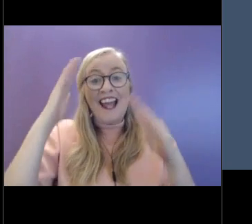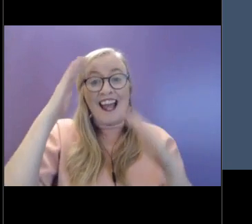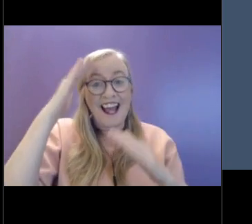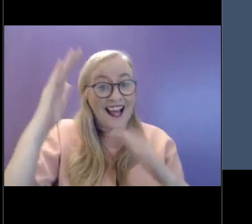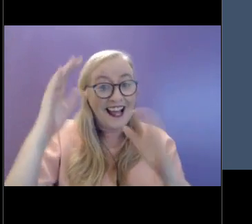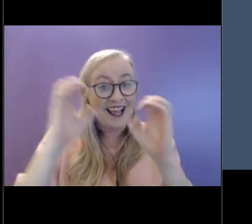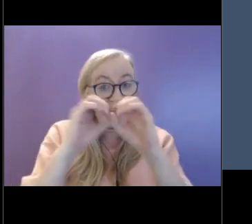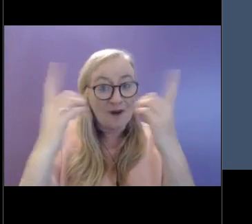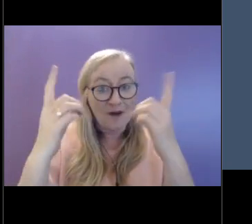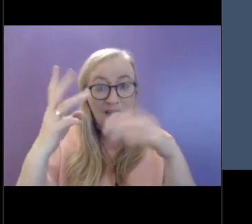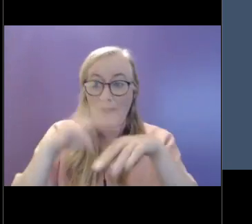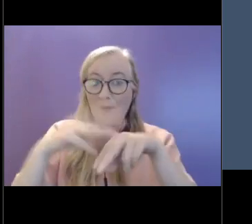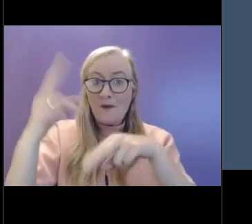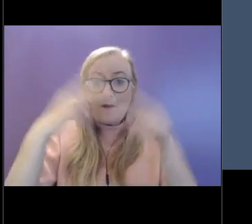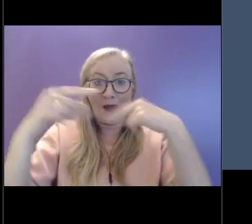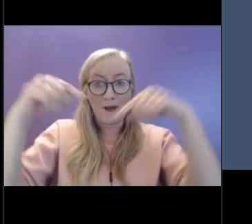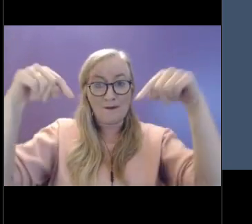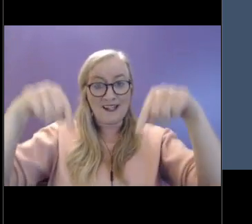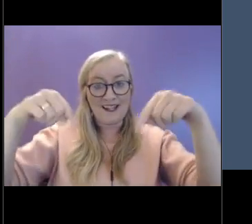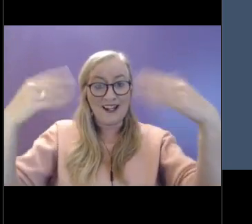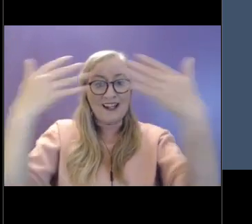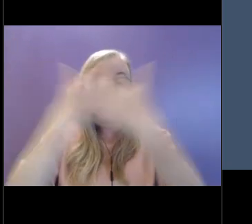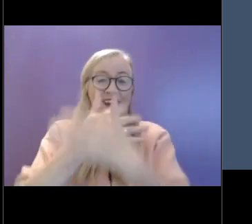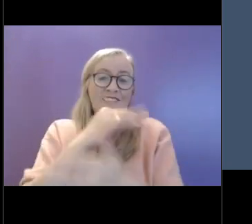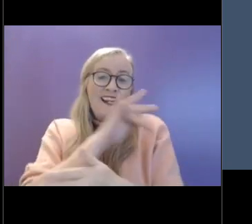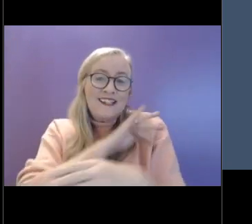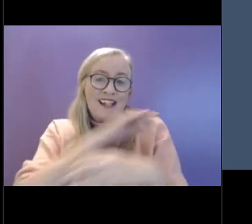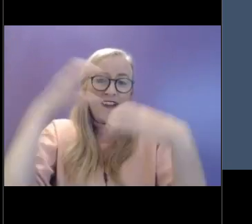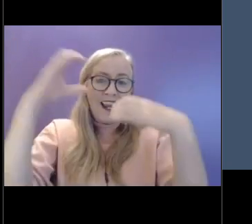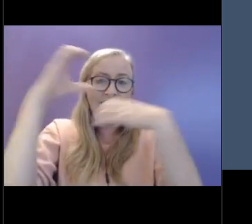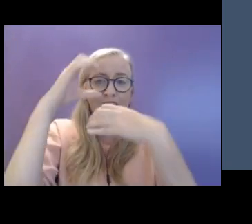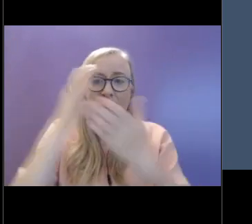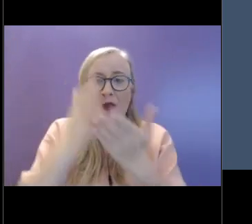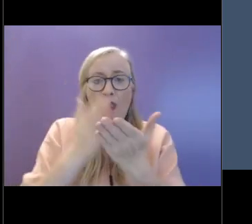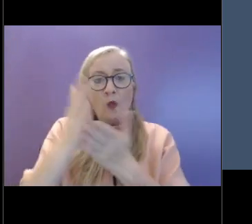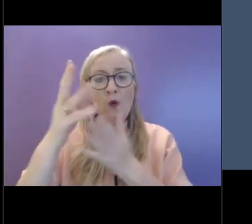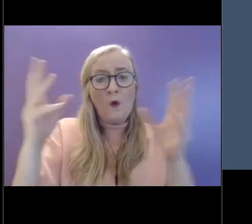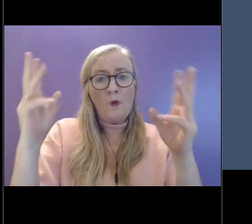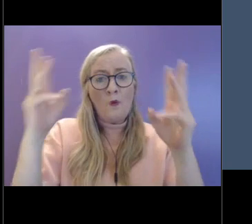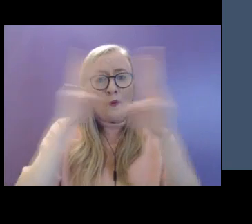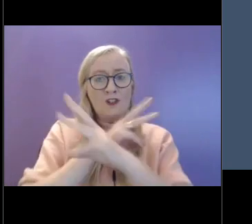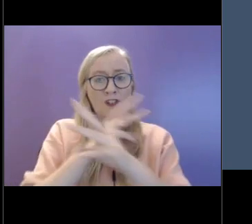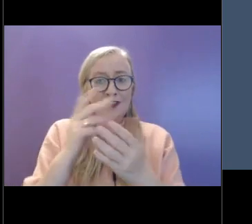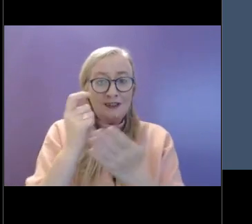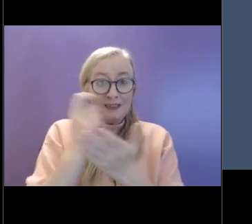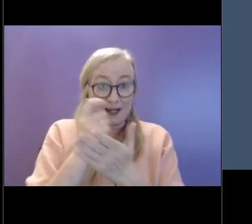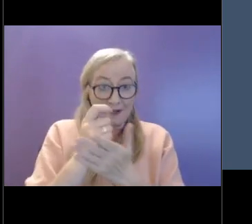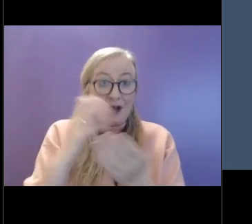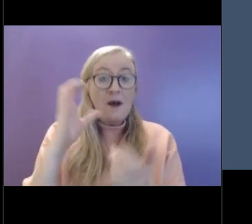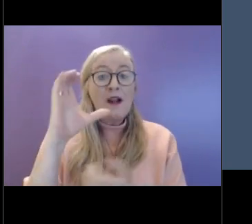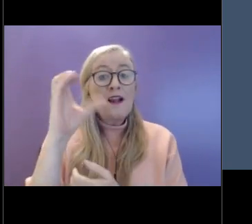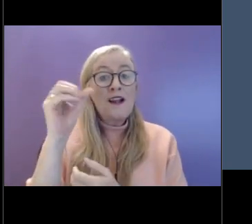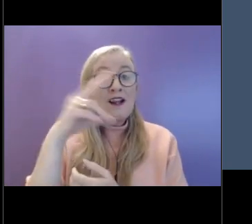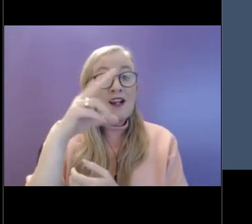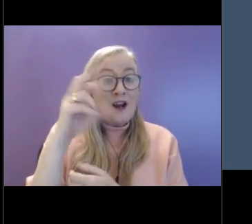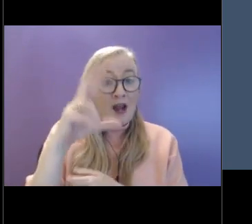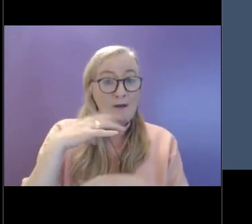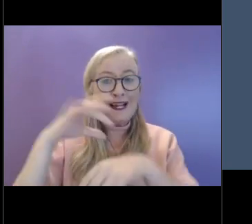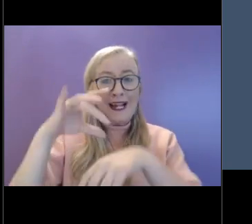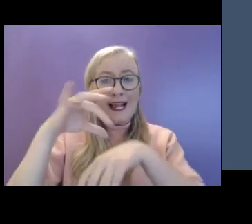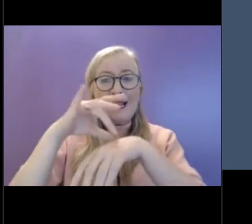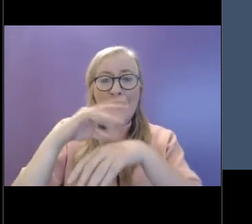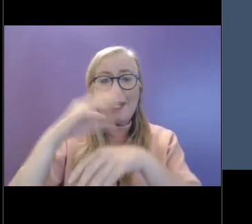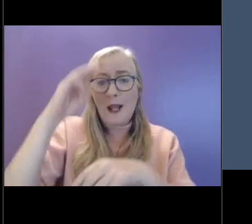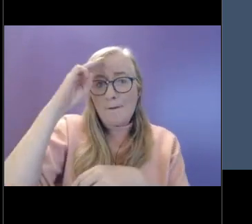Welcome to this evening's webinar on self-care during the winter months. My name is Conor Boxberger. I'm clinical manager with Jigsaw